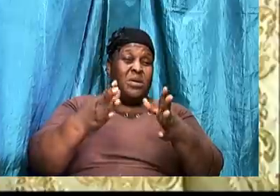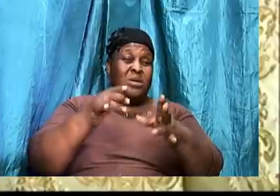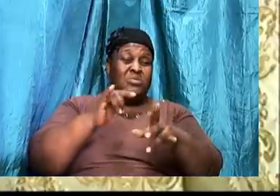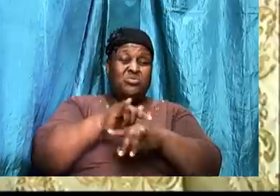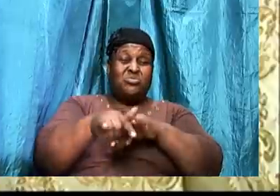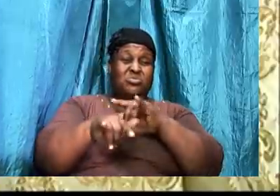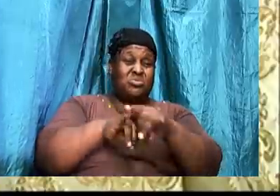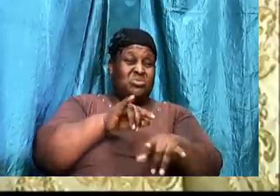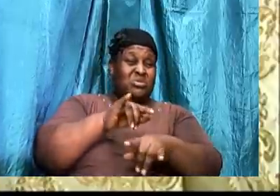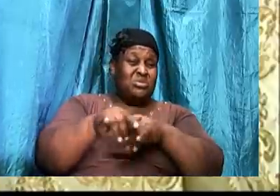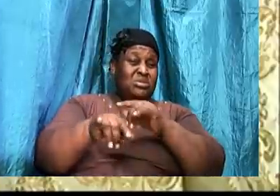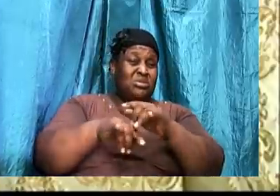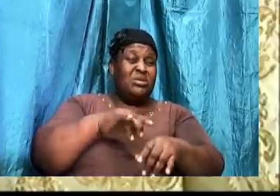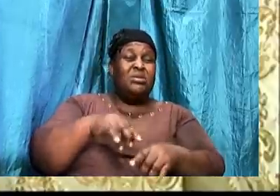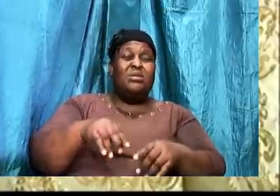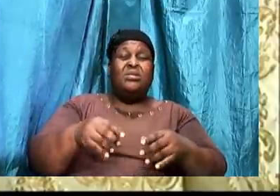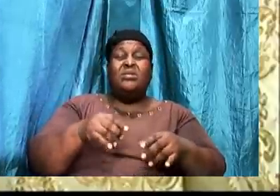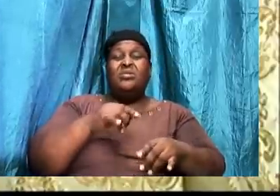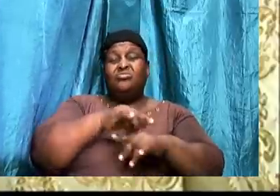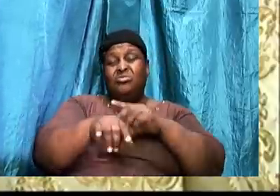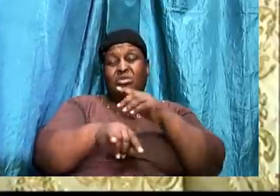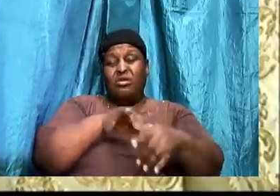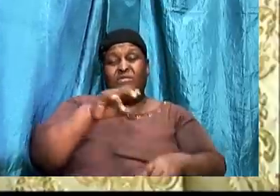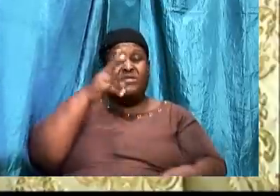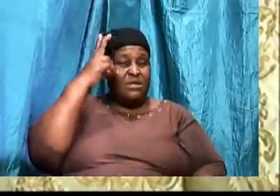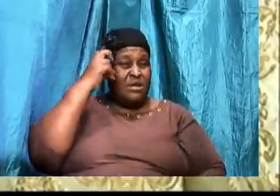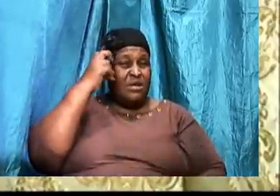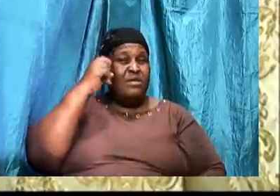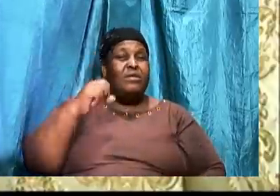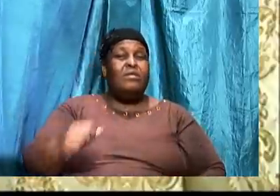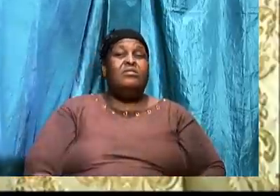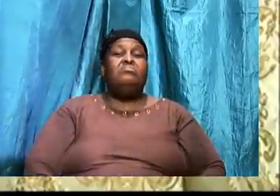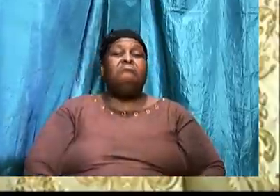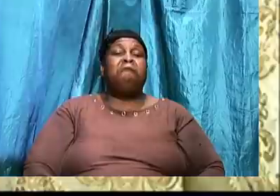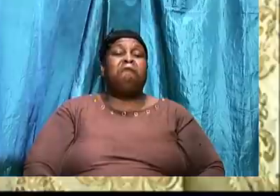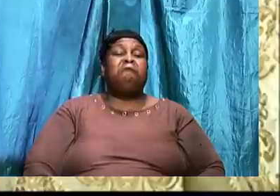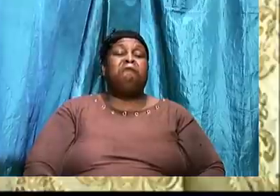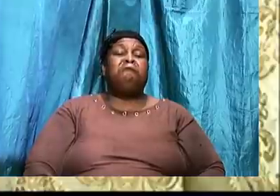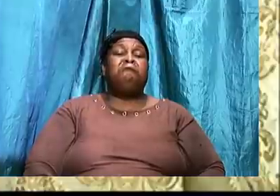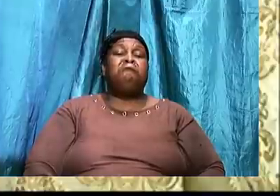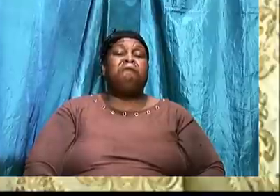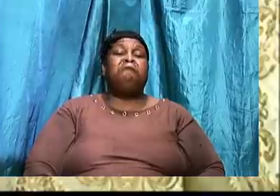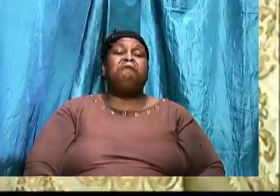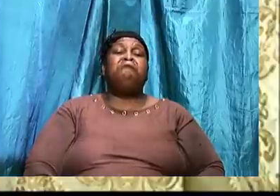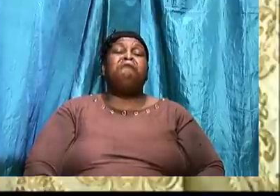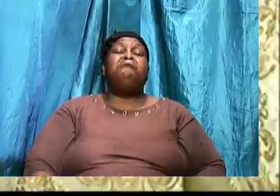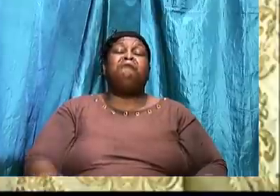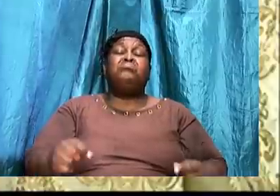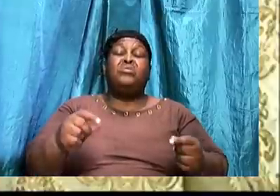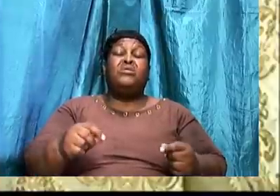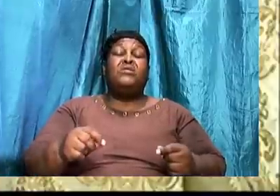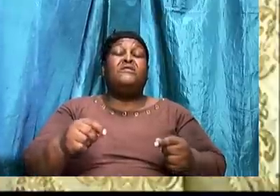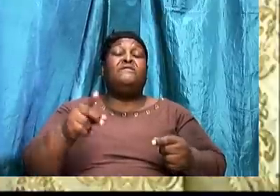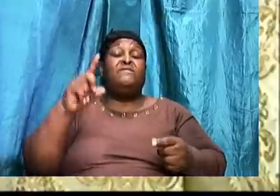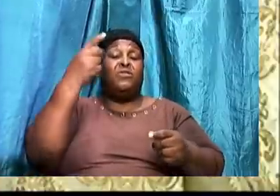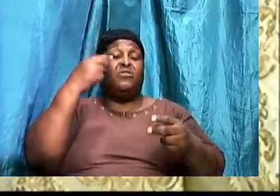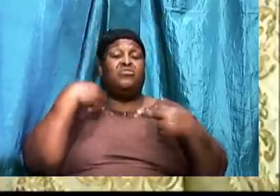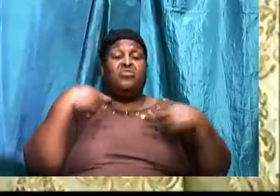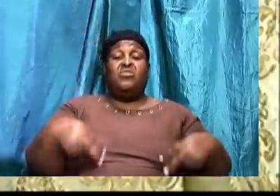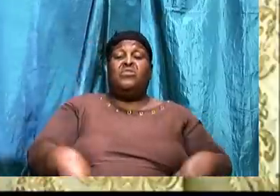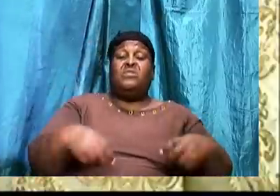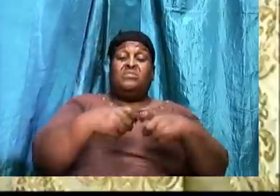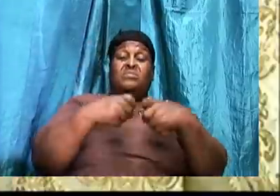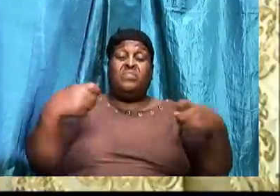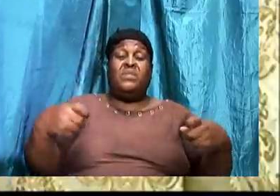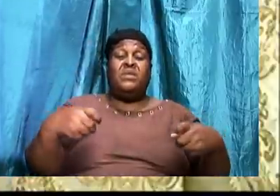Or, whatever we want to call it. This while of the enemy. It led to the first human sin. And, Satan still use